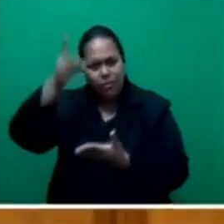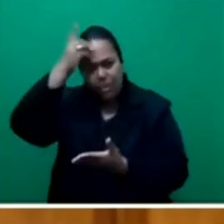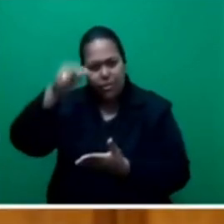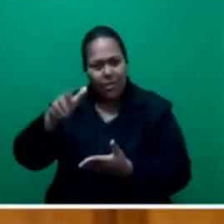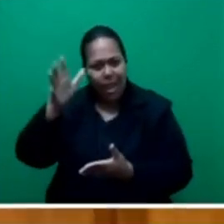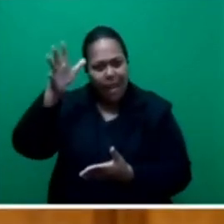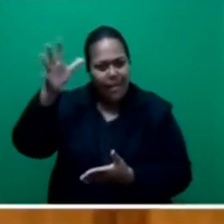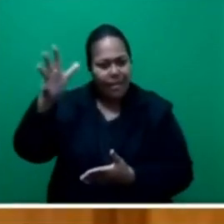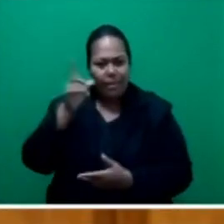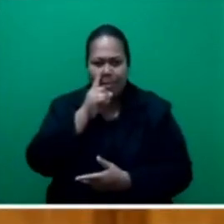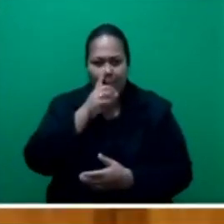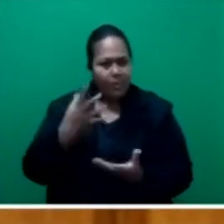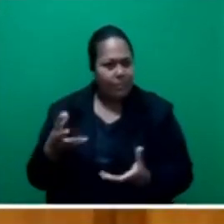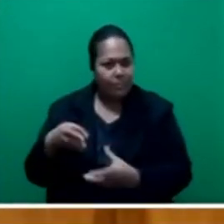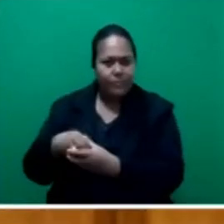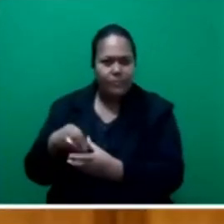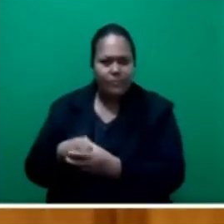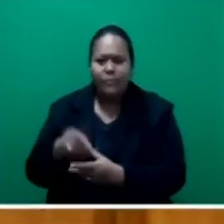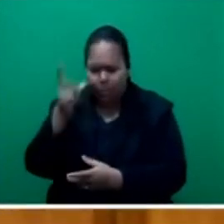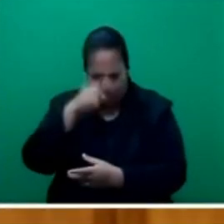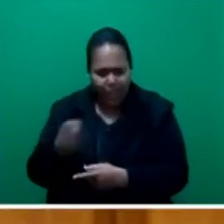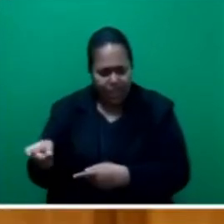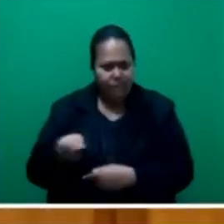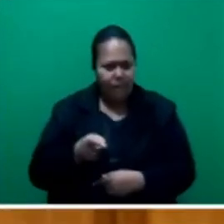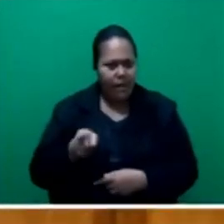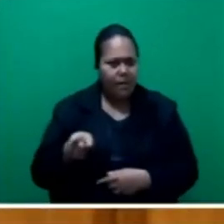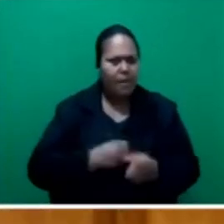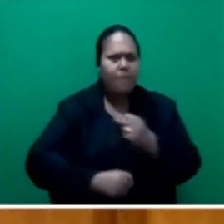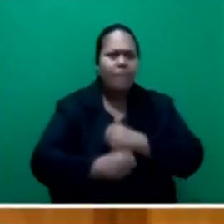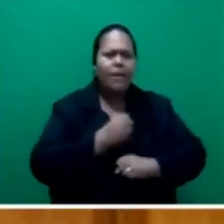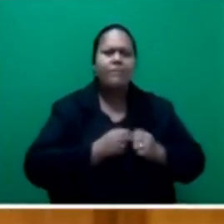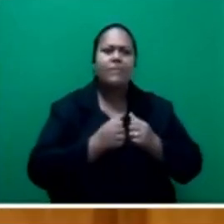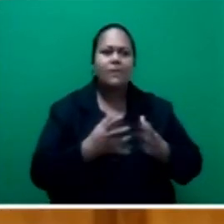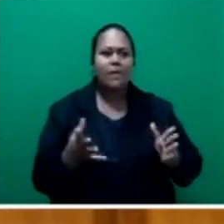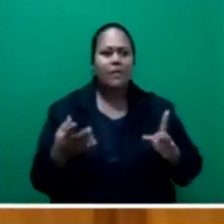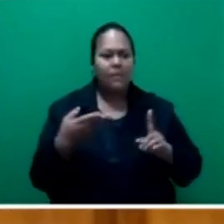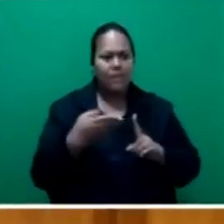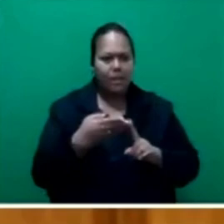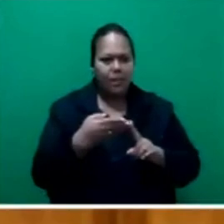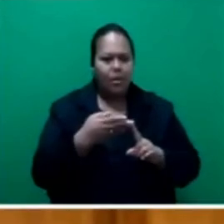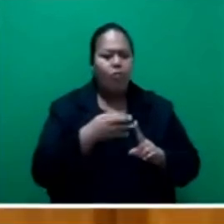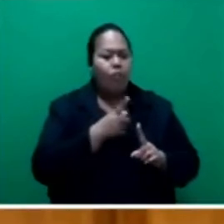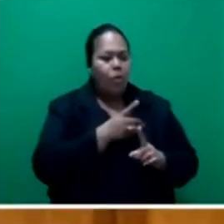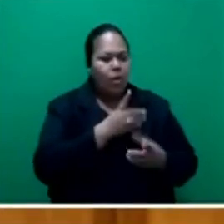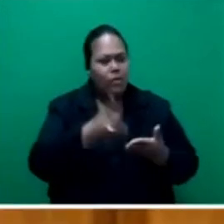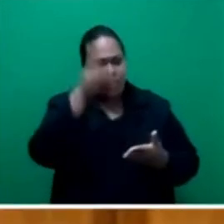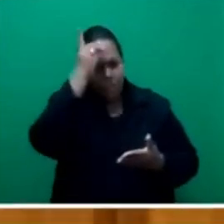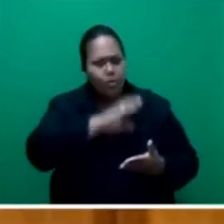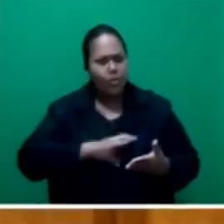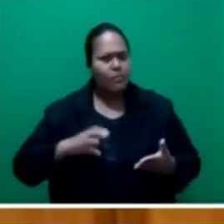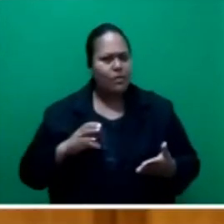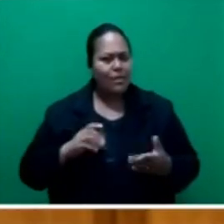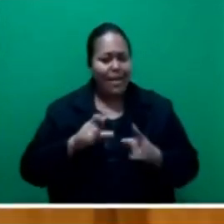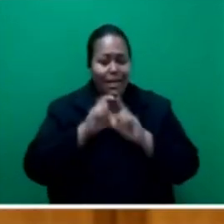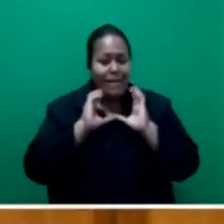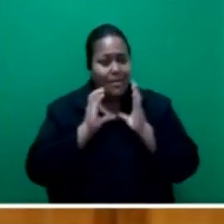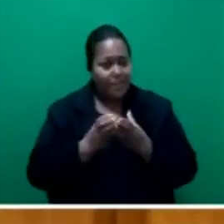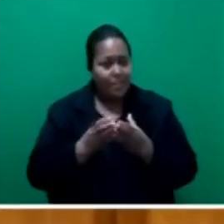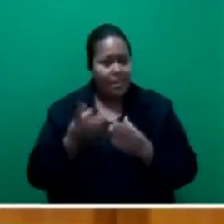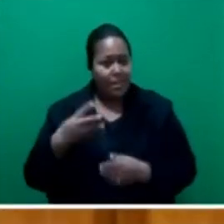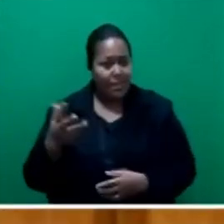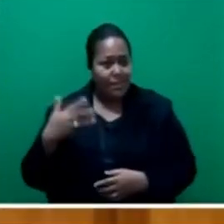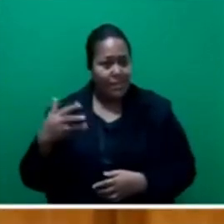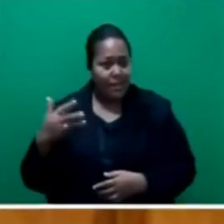That could be the starting point for the work or the basis of a new education commission. In December 1999, honorable speaker, sir,